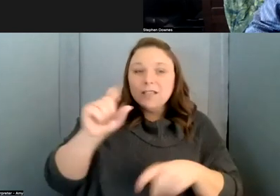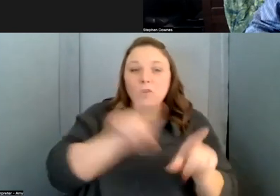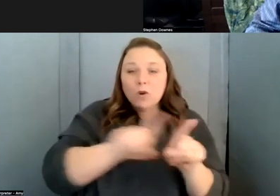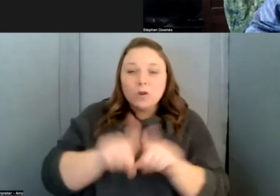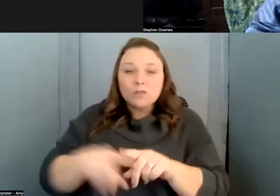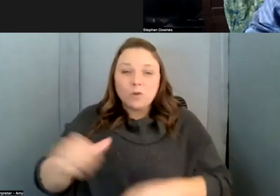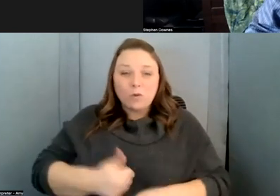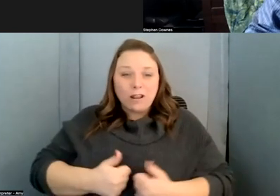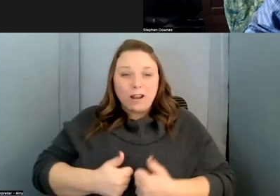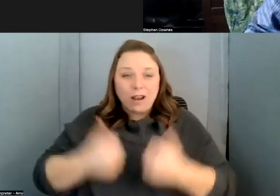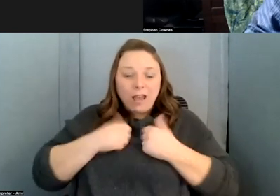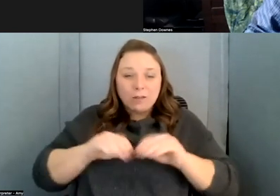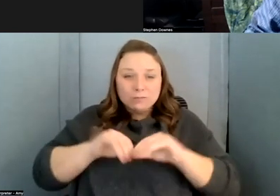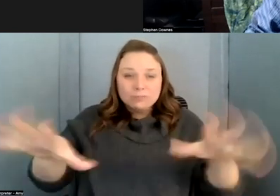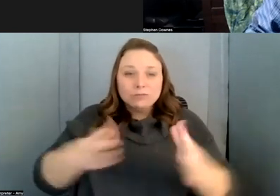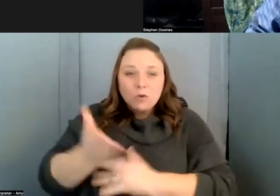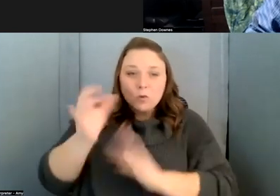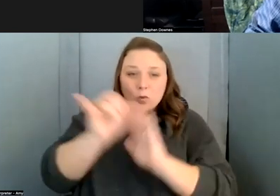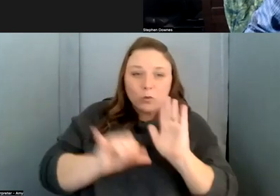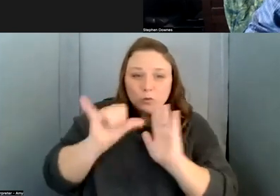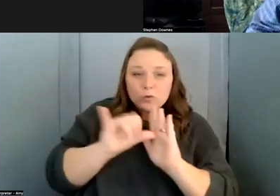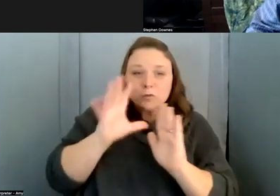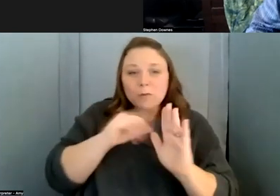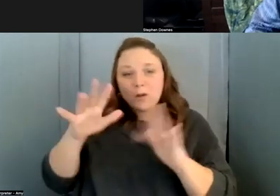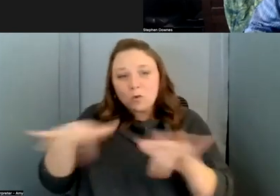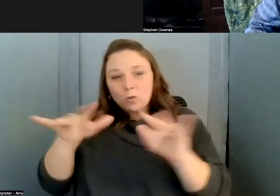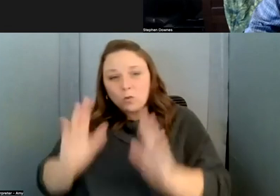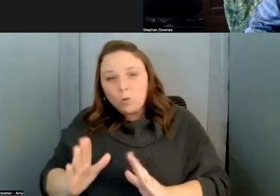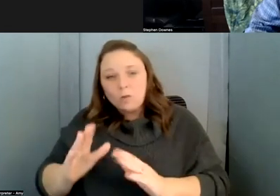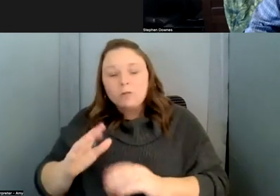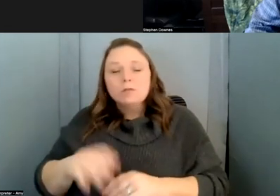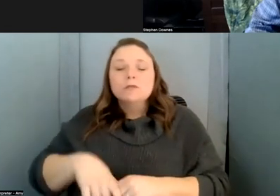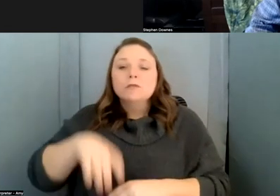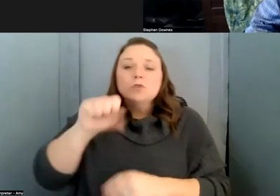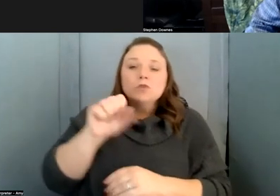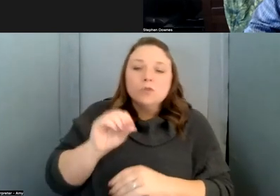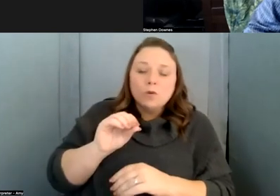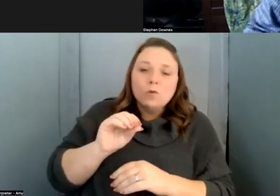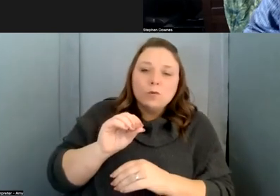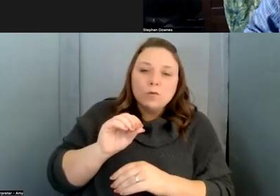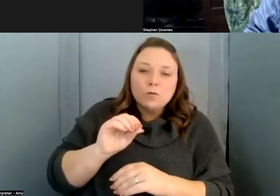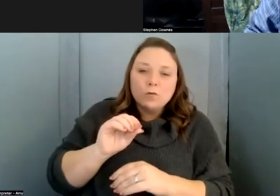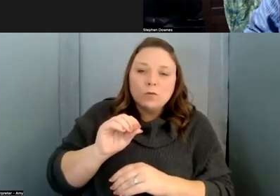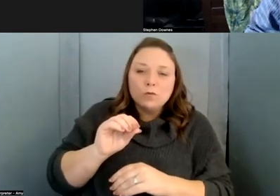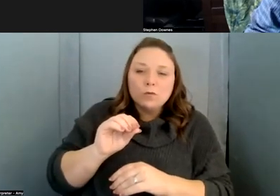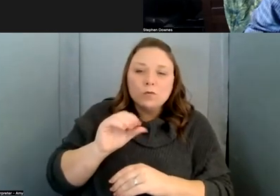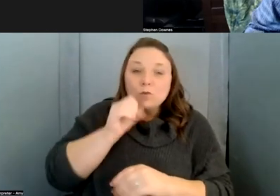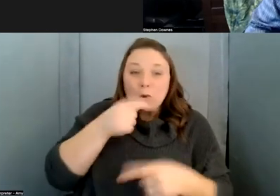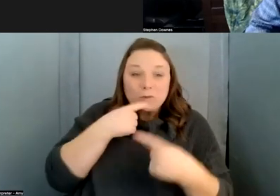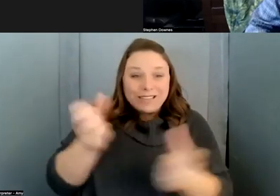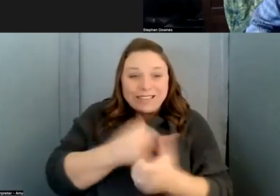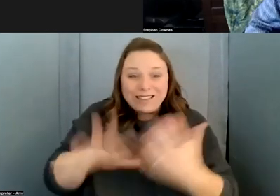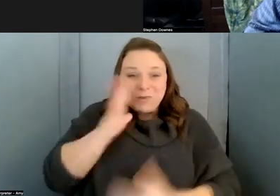on youtube and of course there's a recorder on so um don't say anything you'll regret later